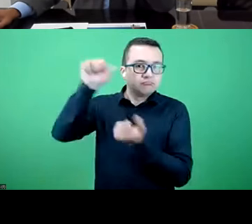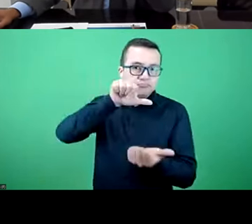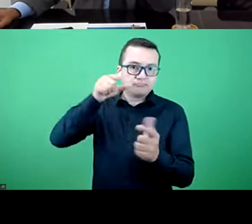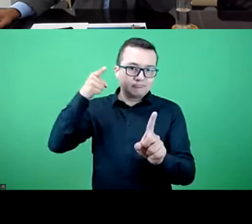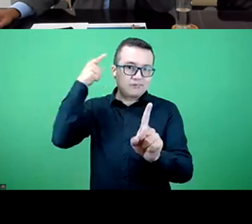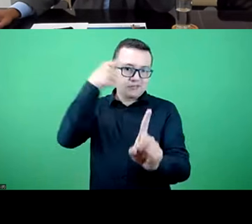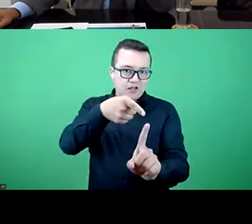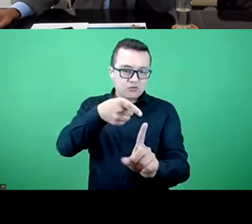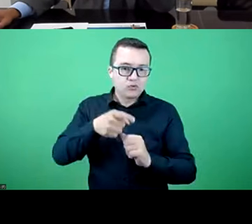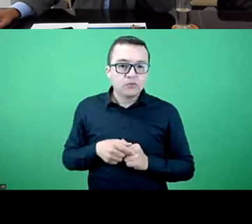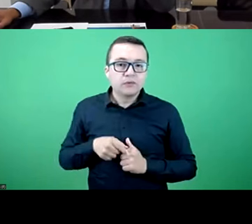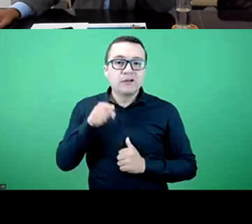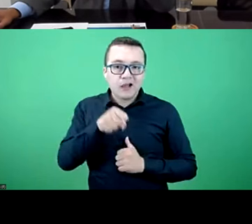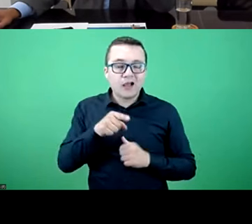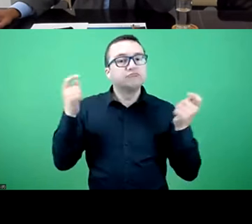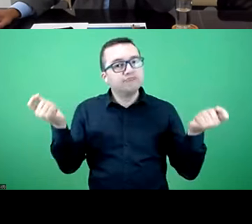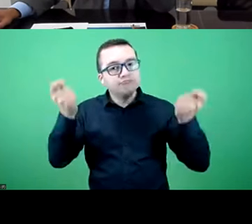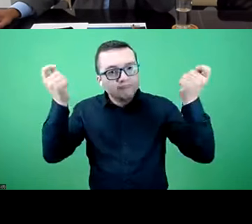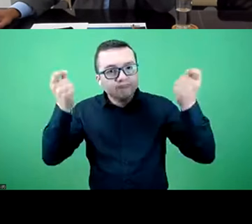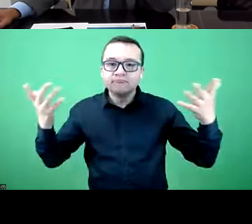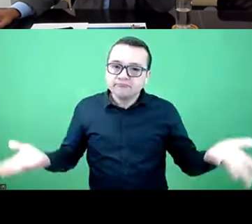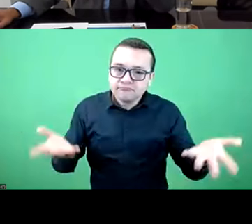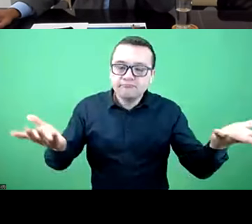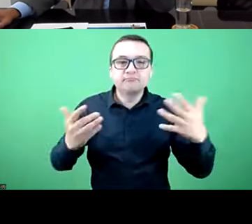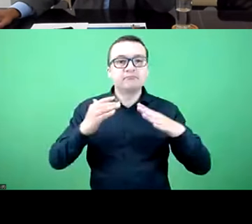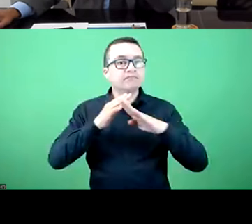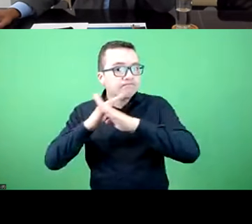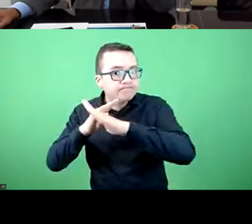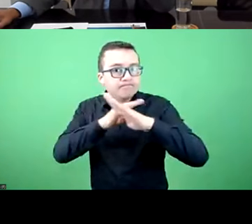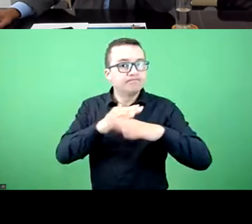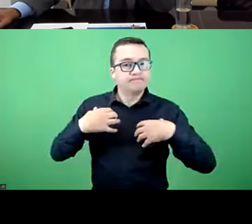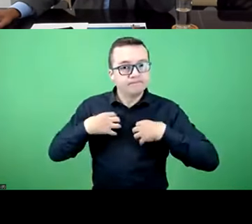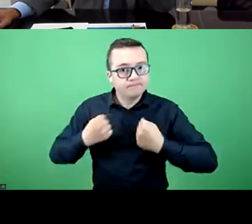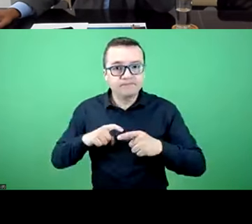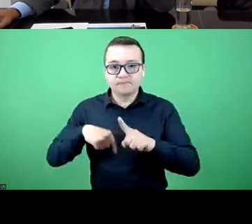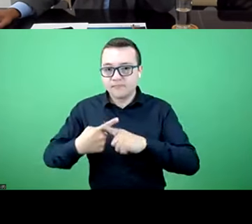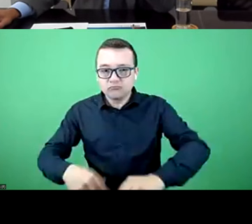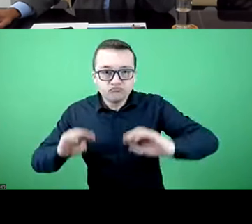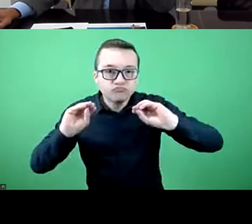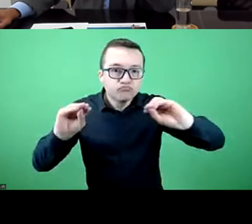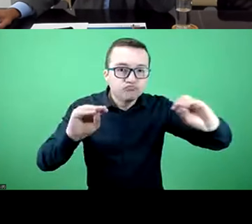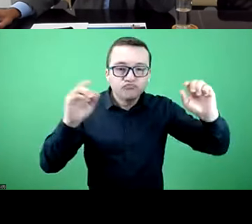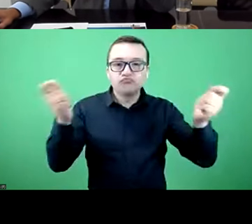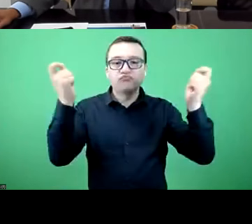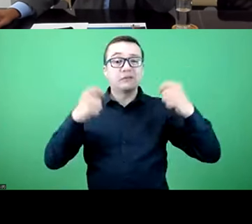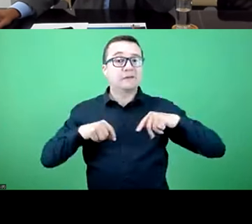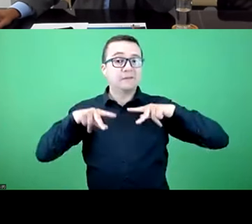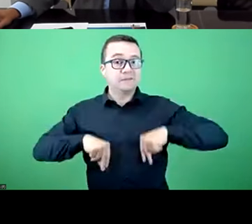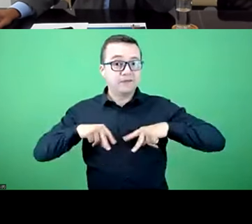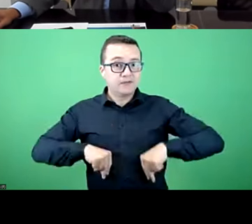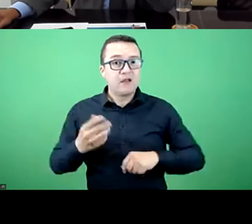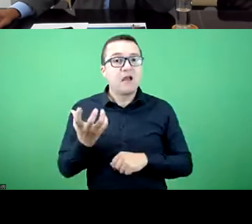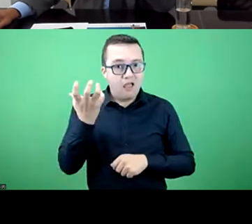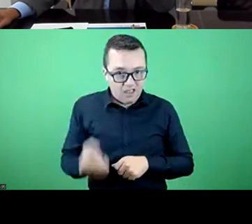direct contribution to SUS. SUS also holds prevention campaigns, educational campaign.